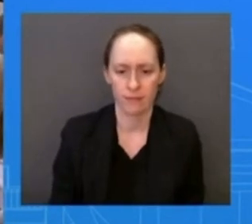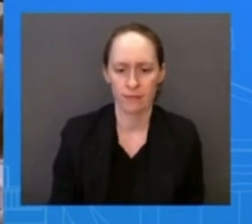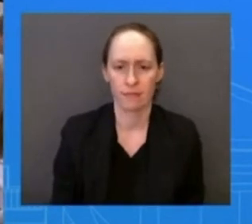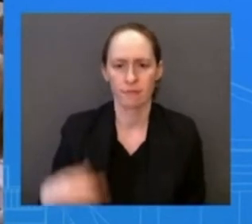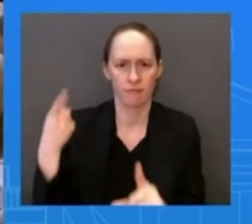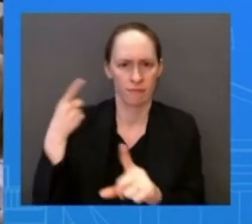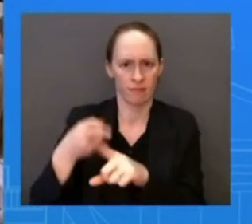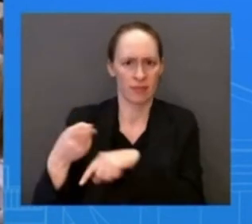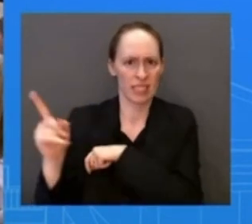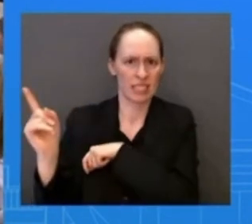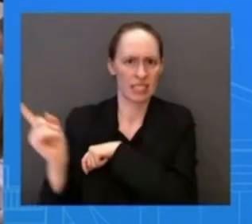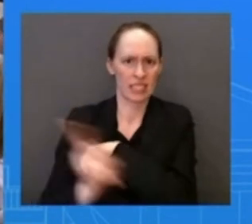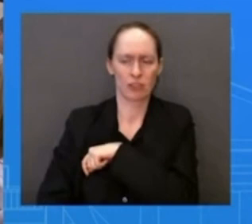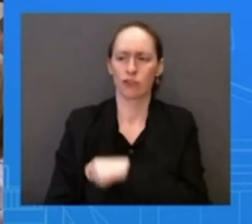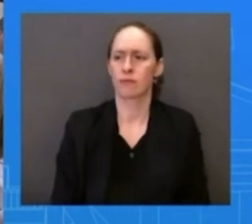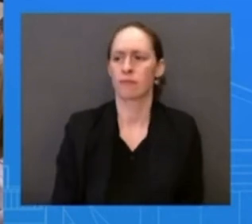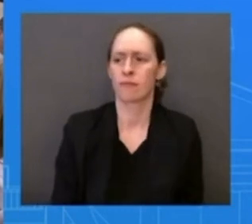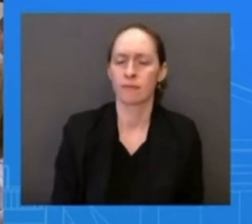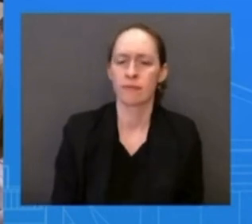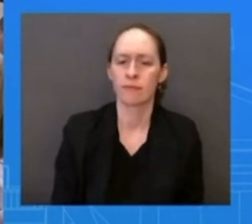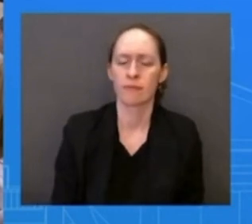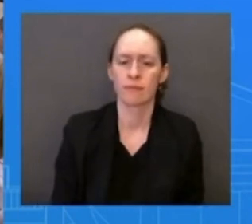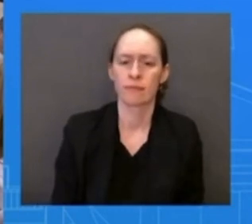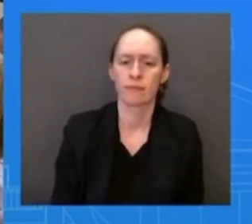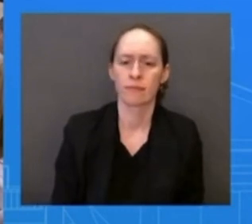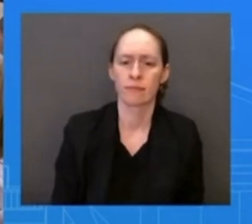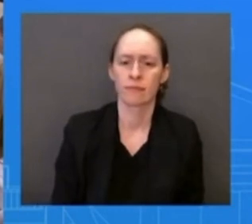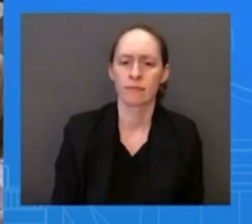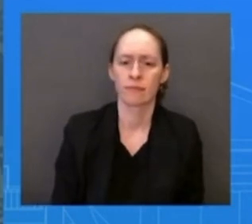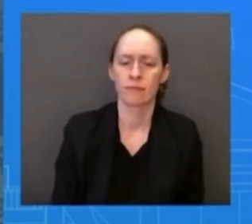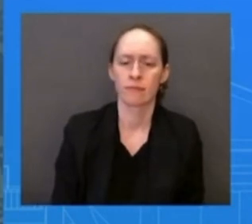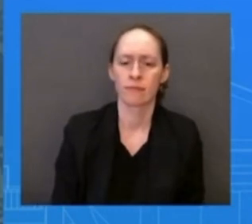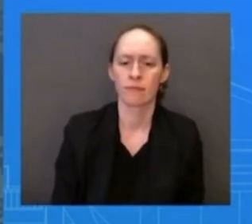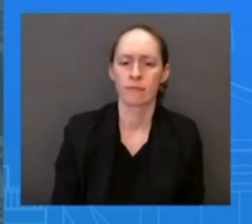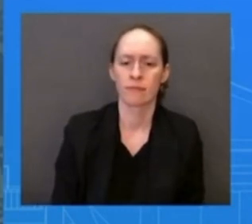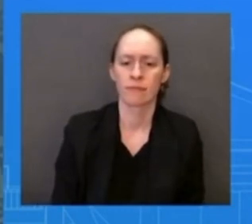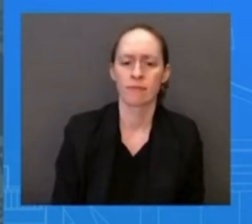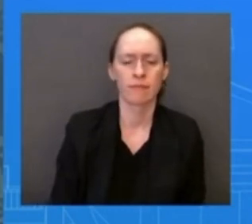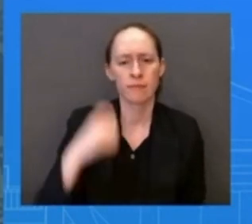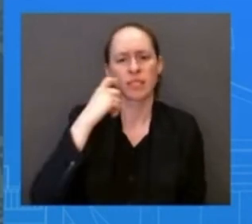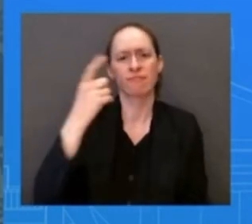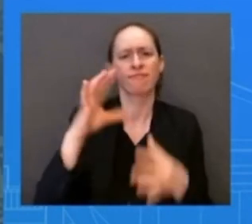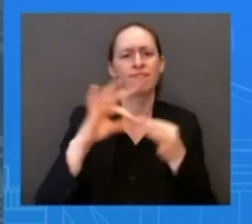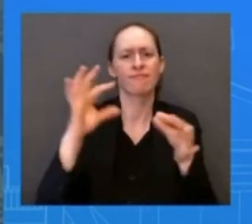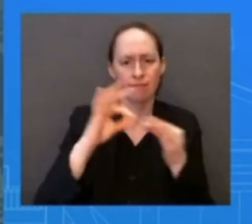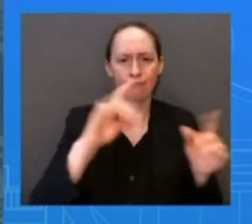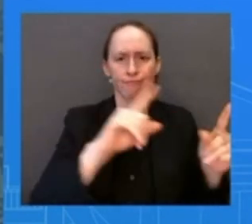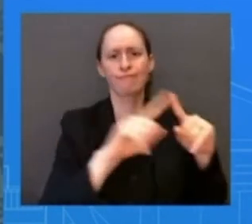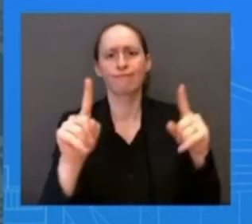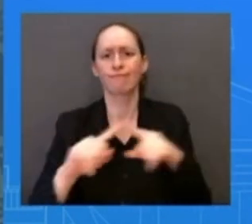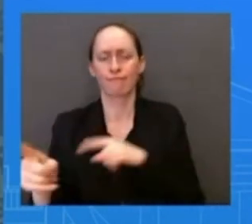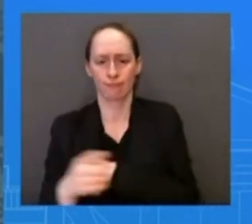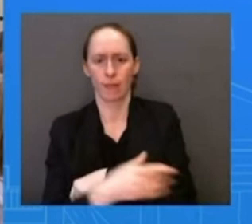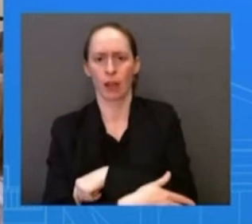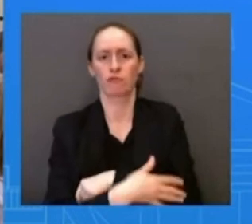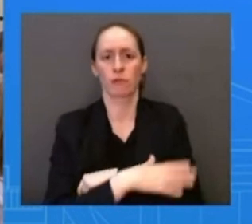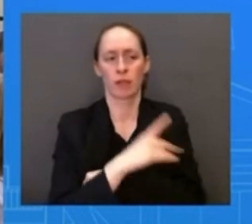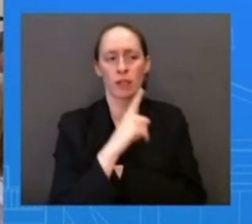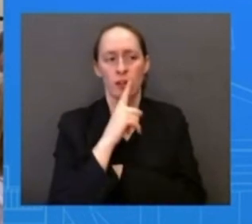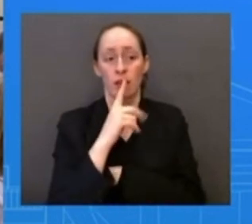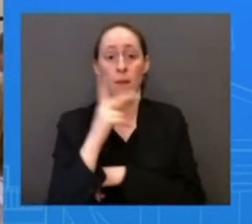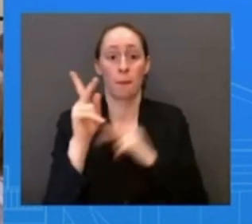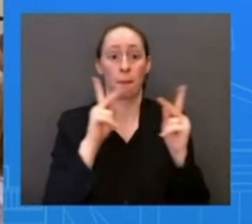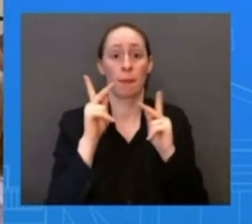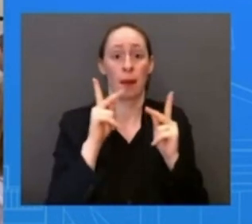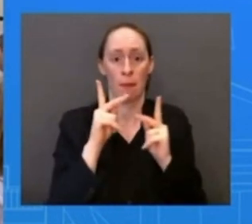that you talked about at the top, does that include China, Chinese companies? I'm just not going to get ahead of any announcement that's going to happen tomorrow. president has been traveling the world,